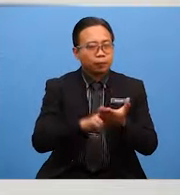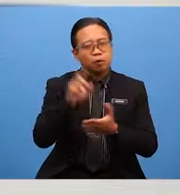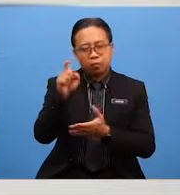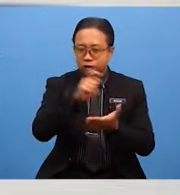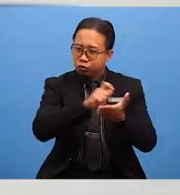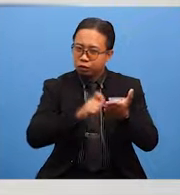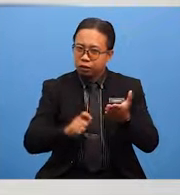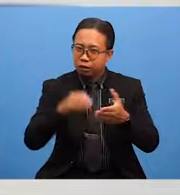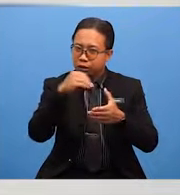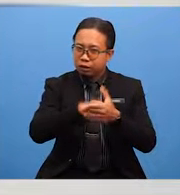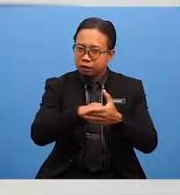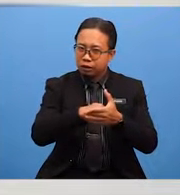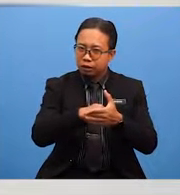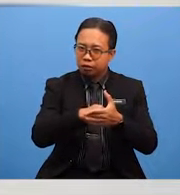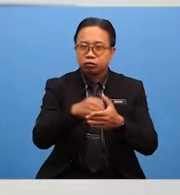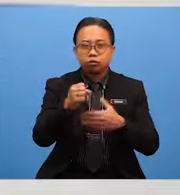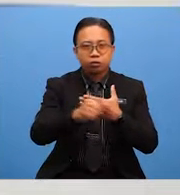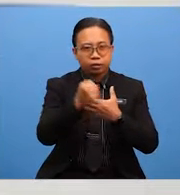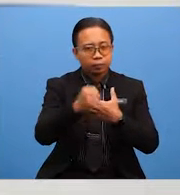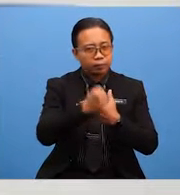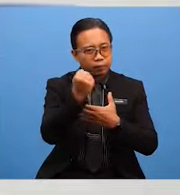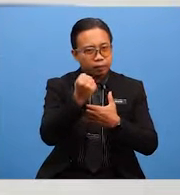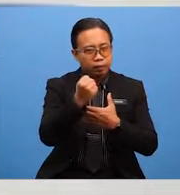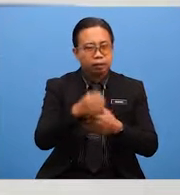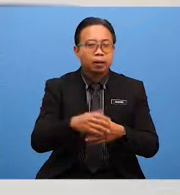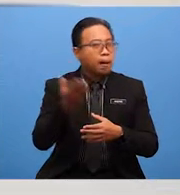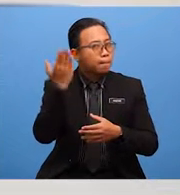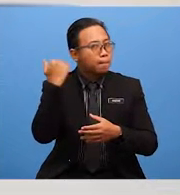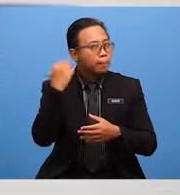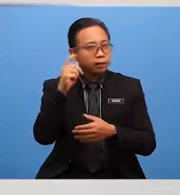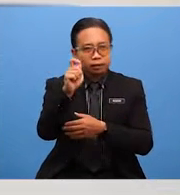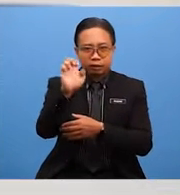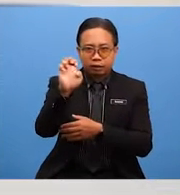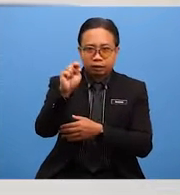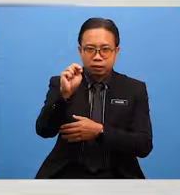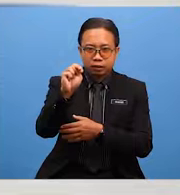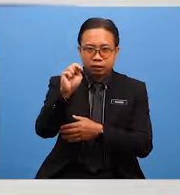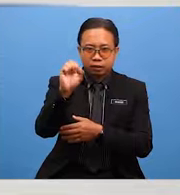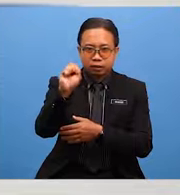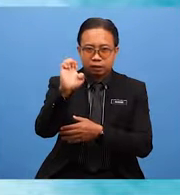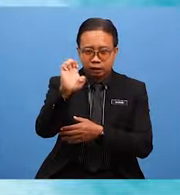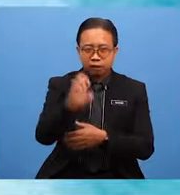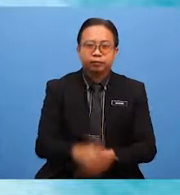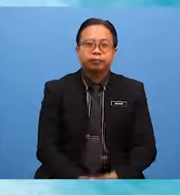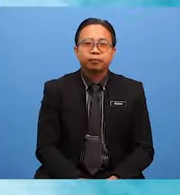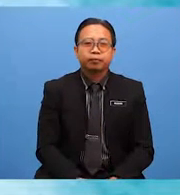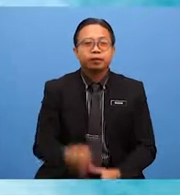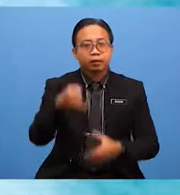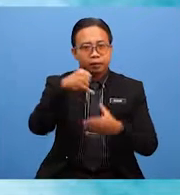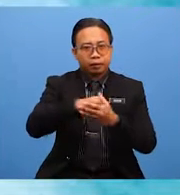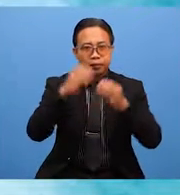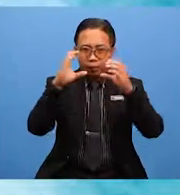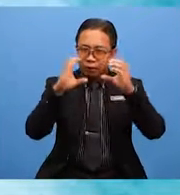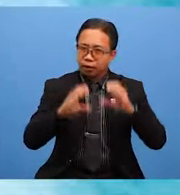be written in the simple past tense form. Let's look at the report again. In